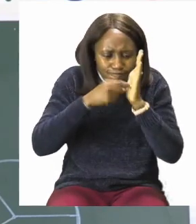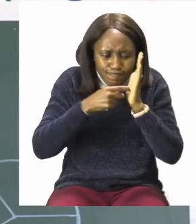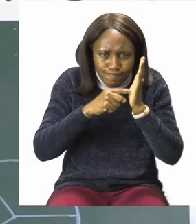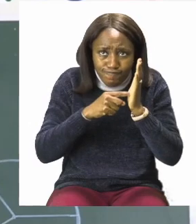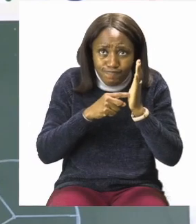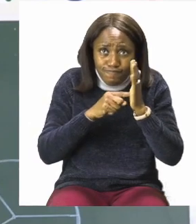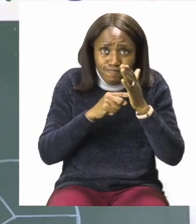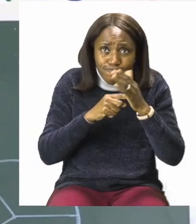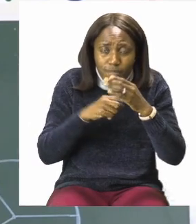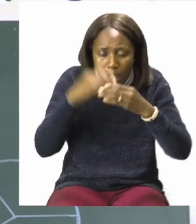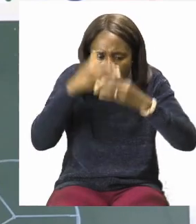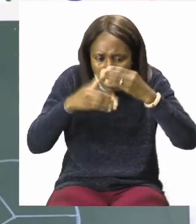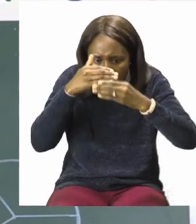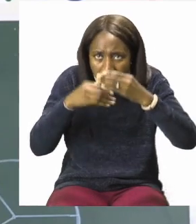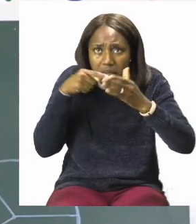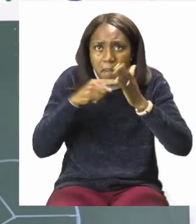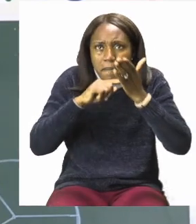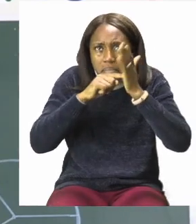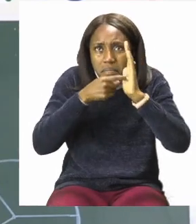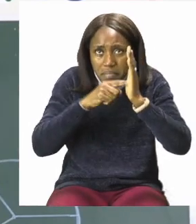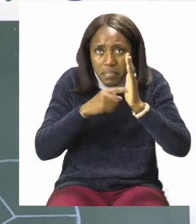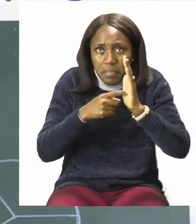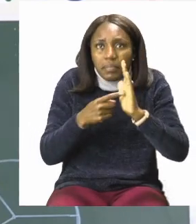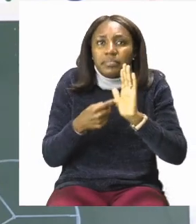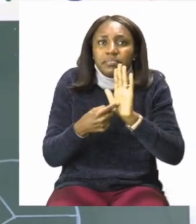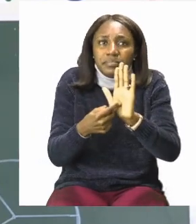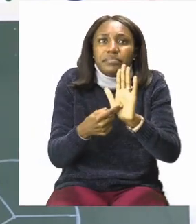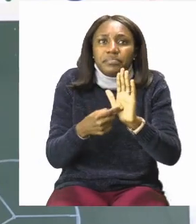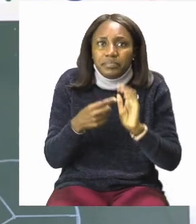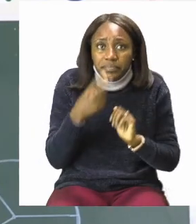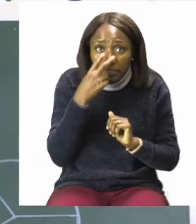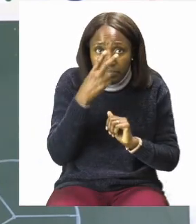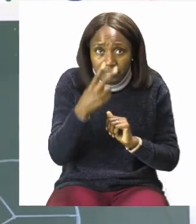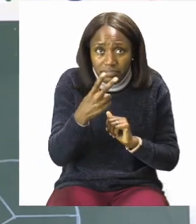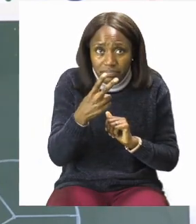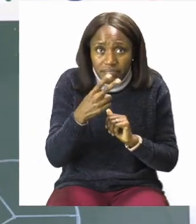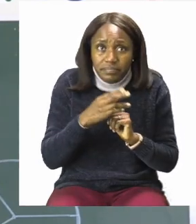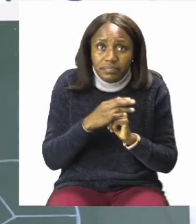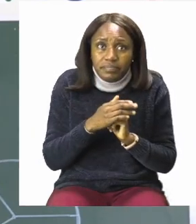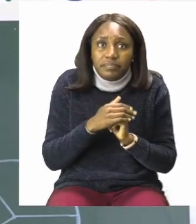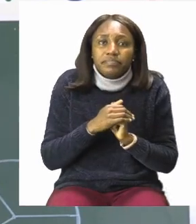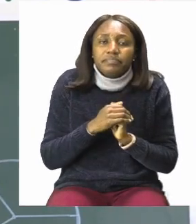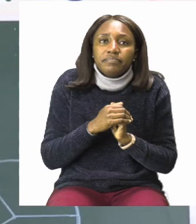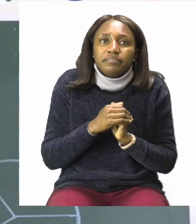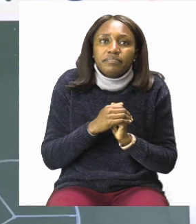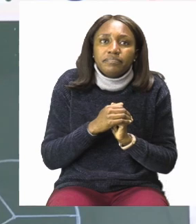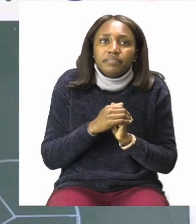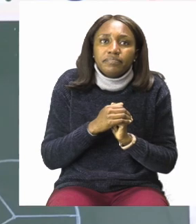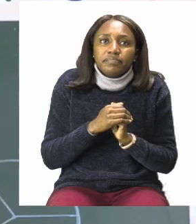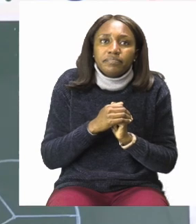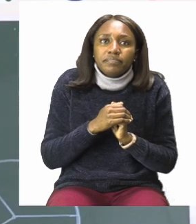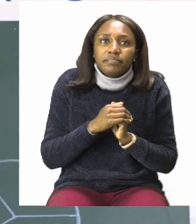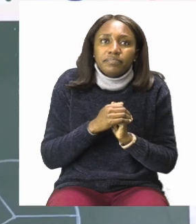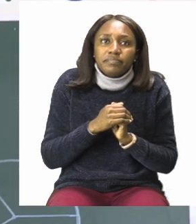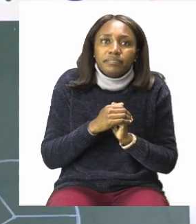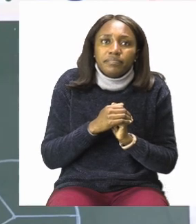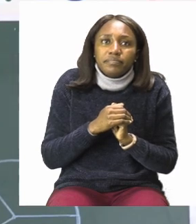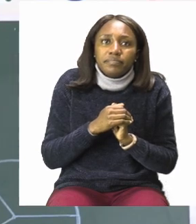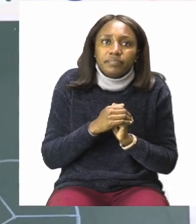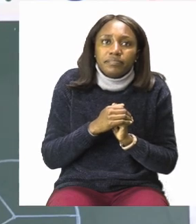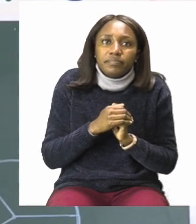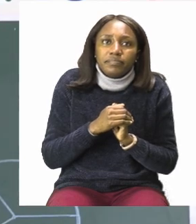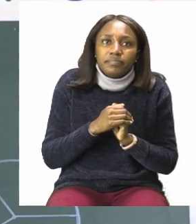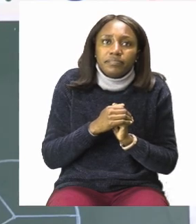shows the center of the shape. So I have my dot and with my dot I'm going